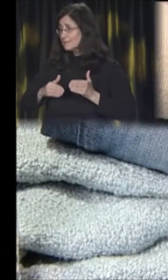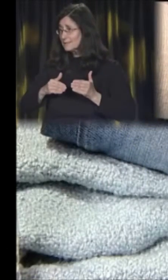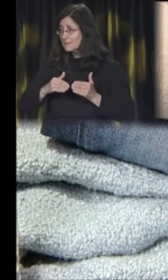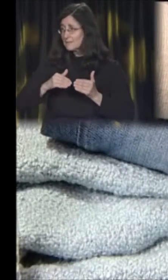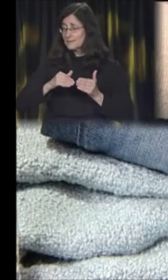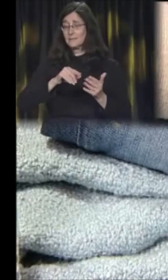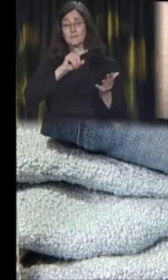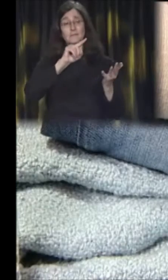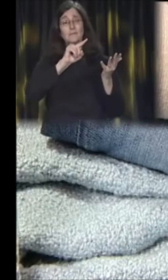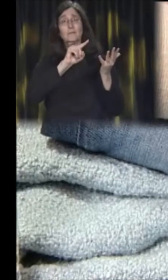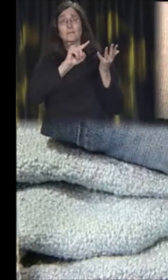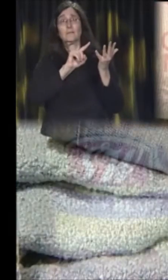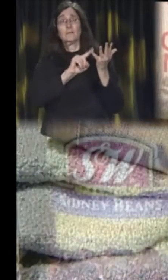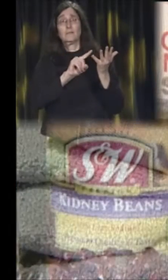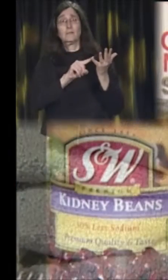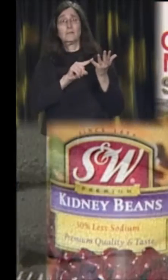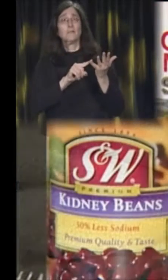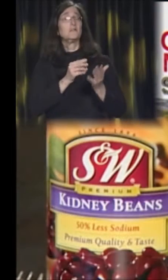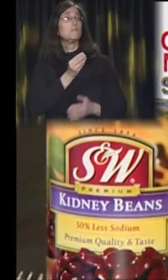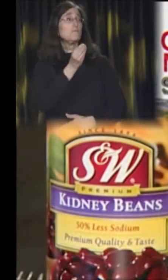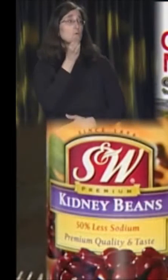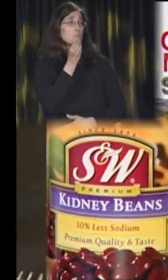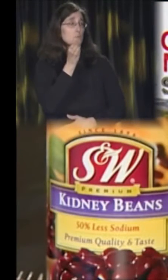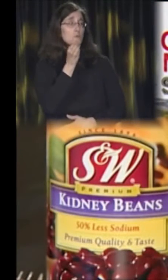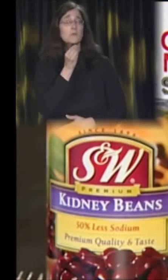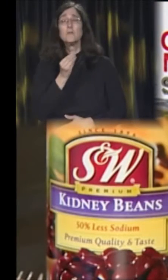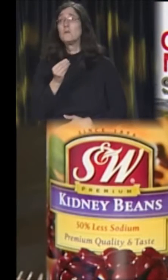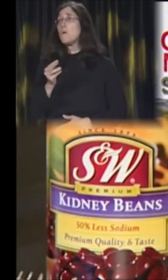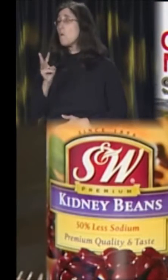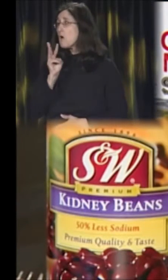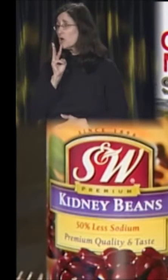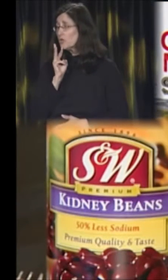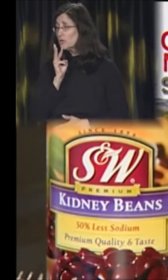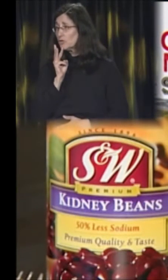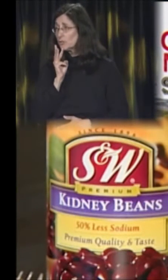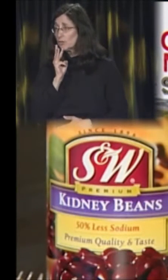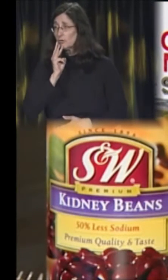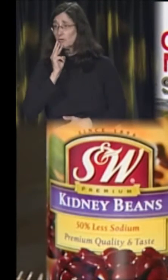food and water.